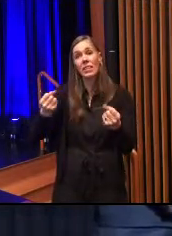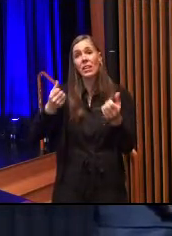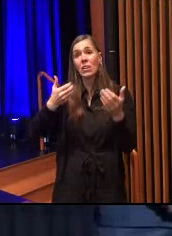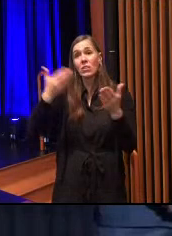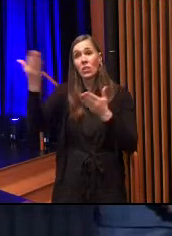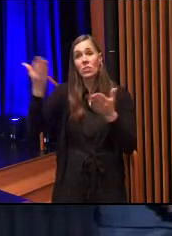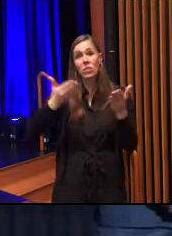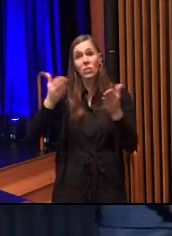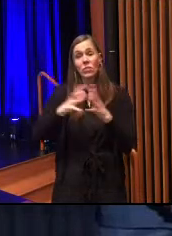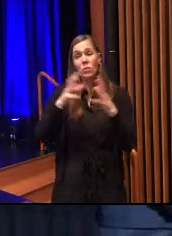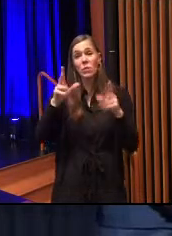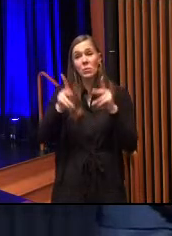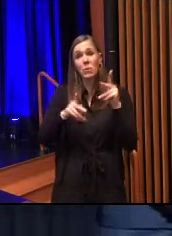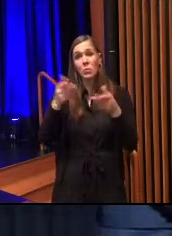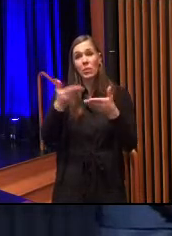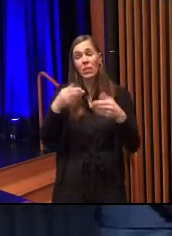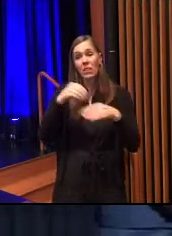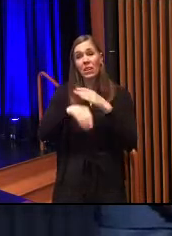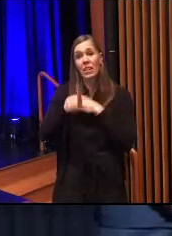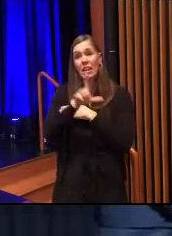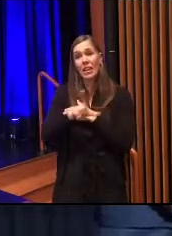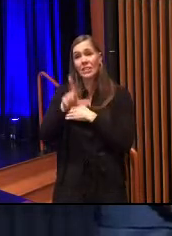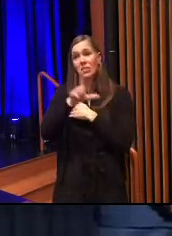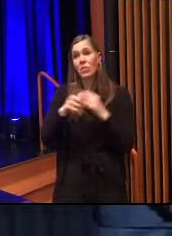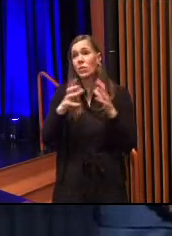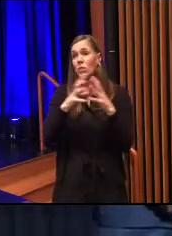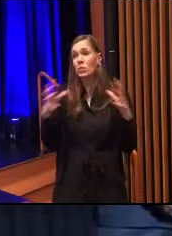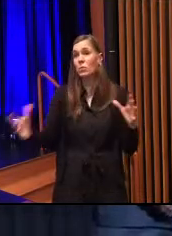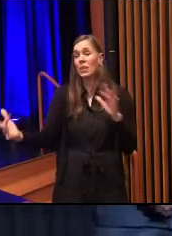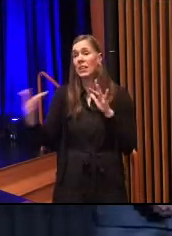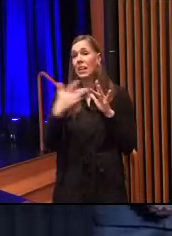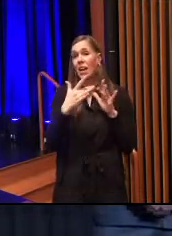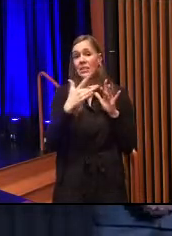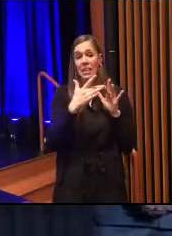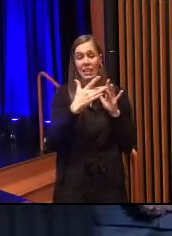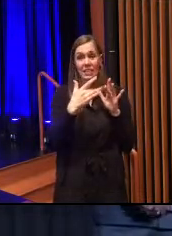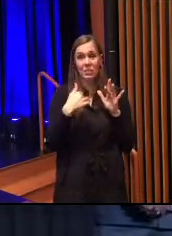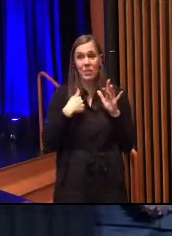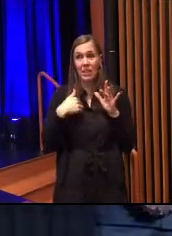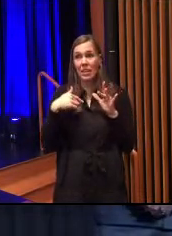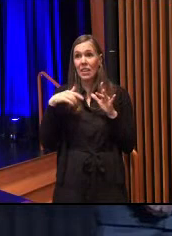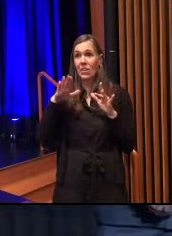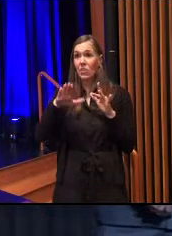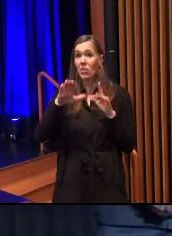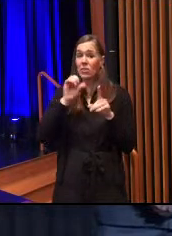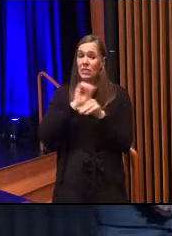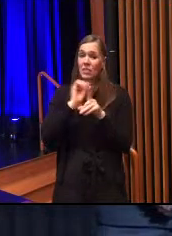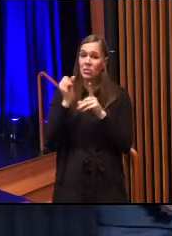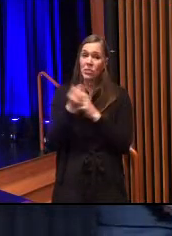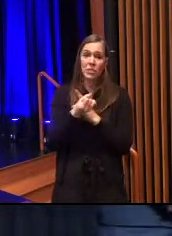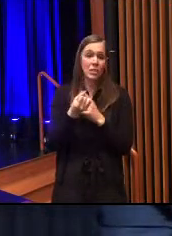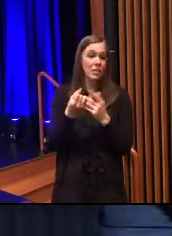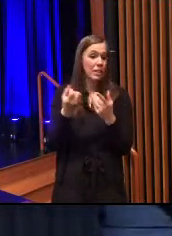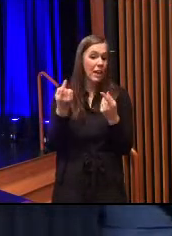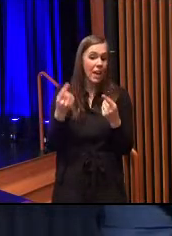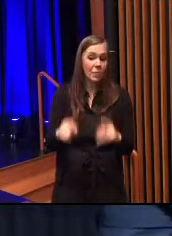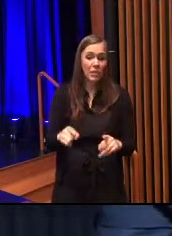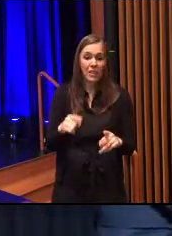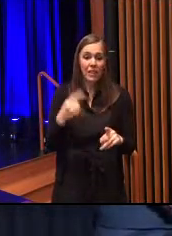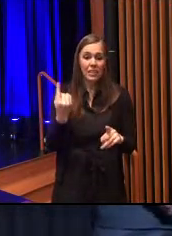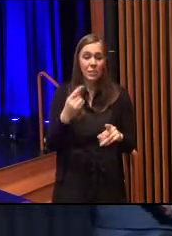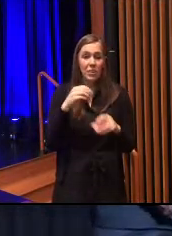so many people in Lancaster. Many have reached out to me in situations where there has been a homicide in their family